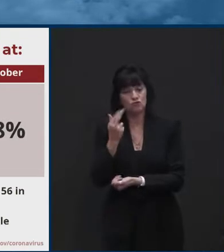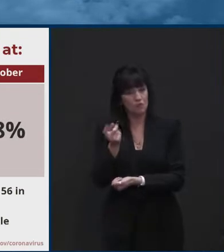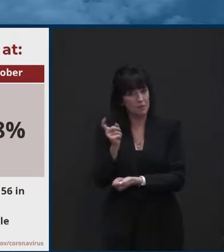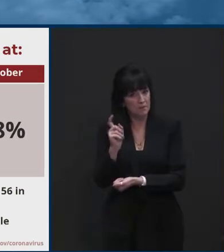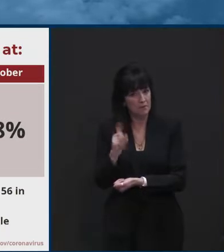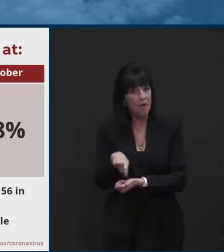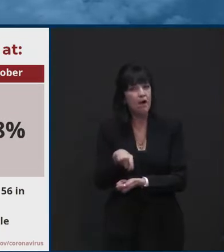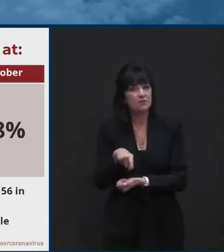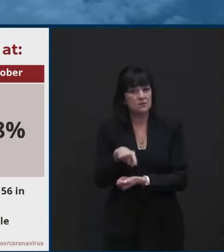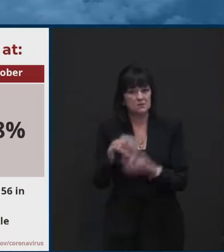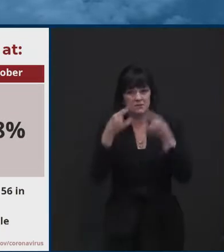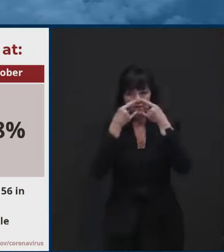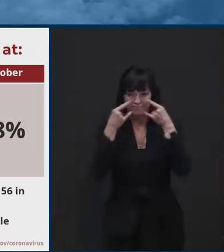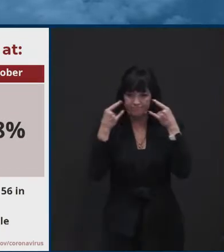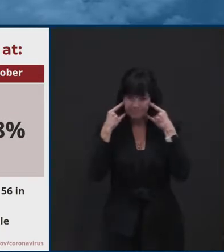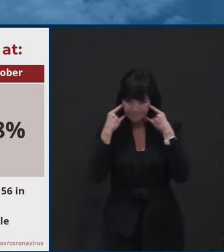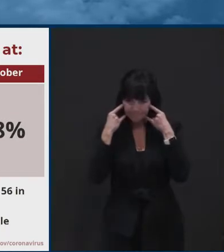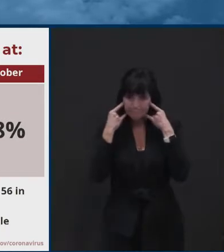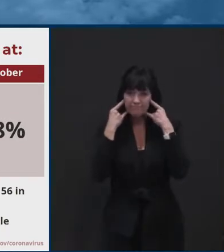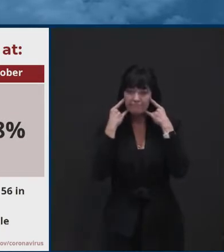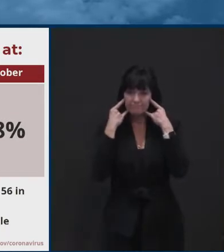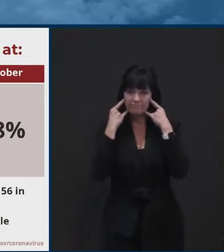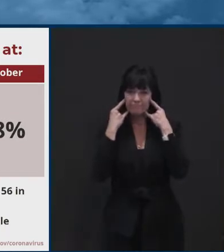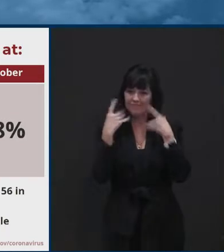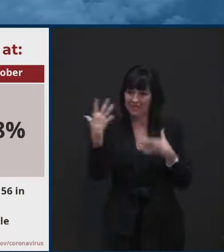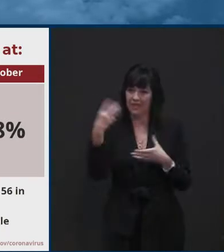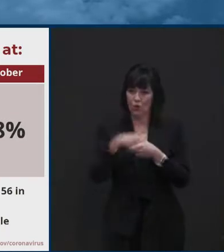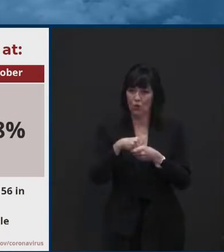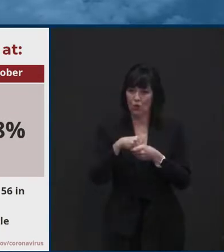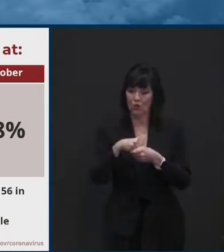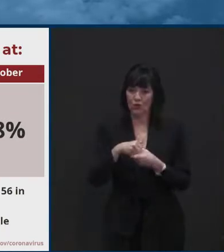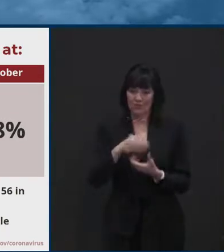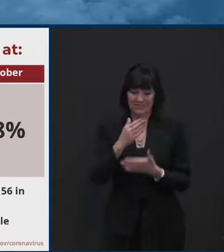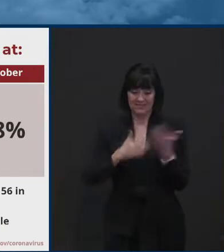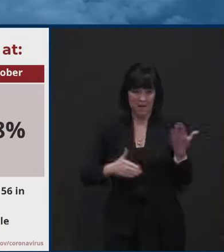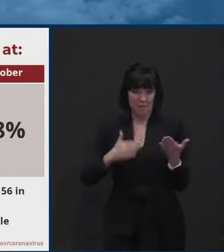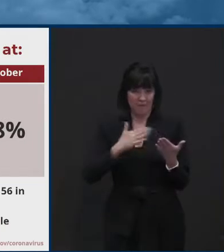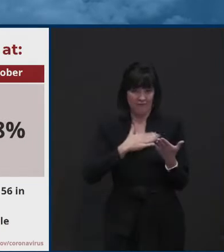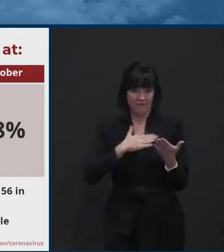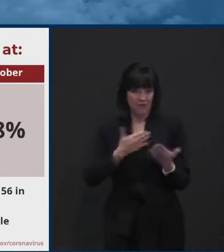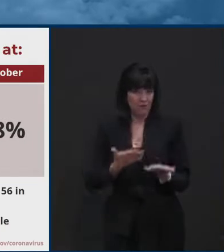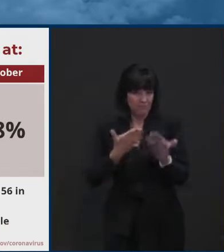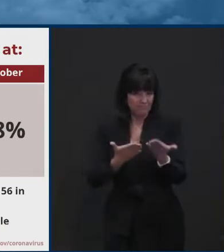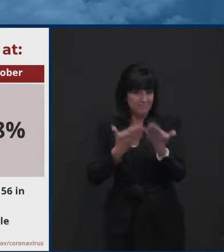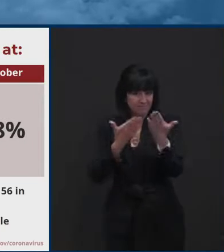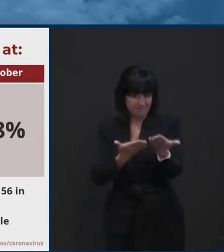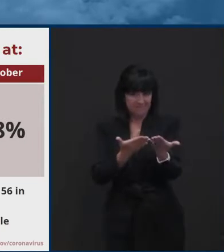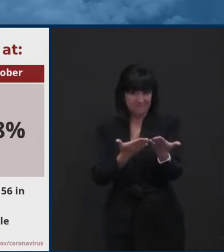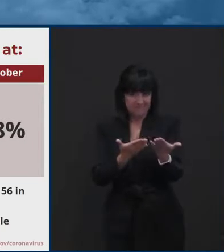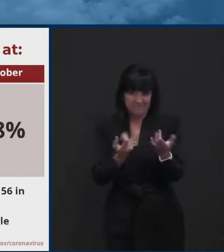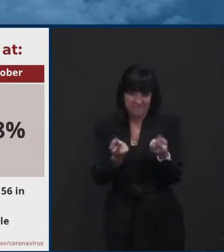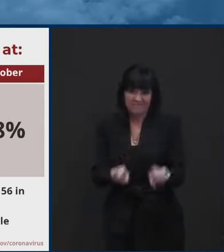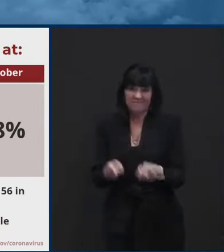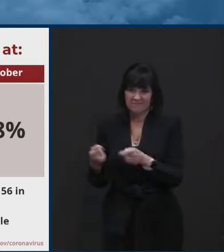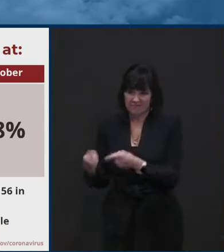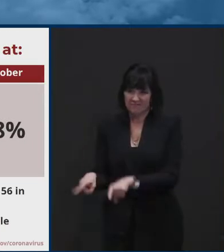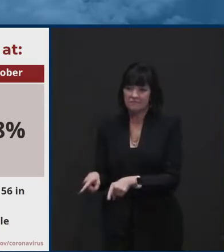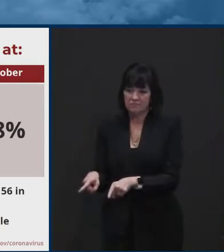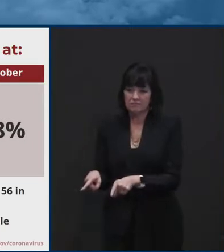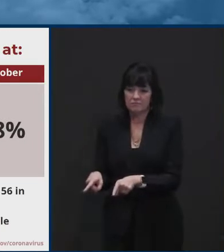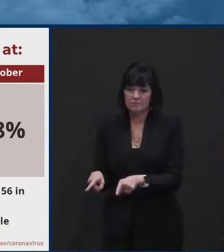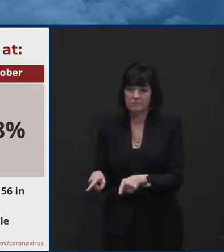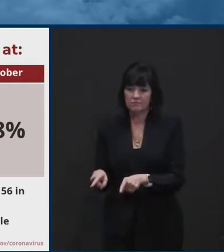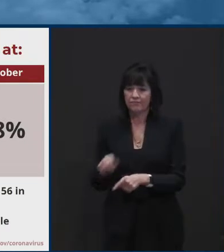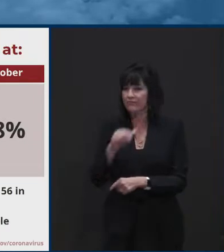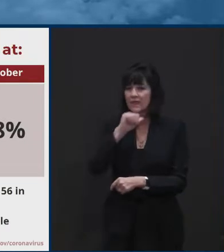is taking place, including from our own data, some of which I just mentioned. But I also want to mention that it's not the